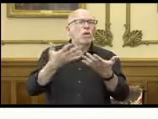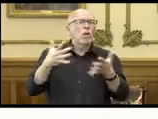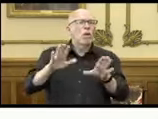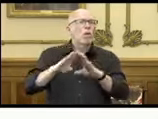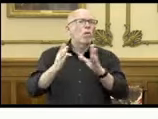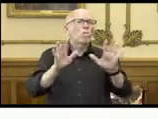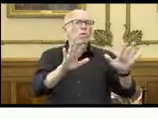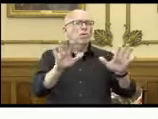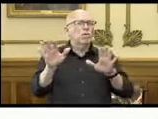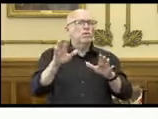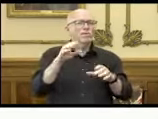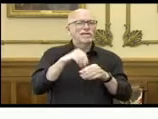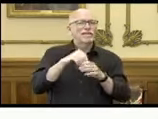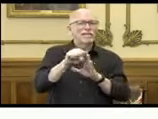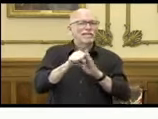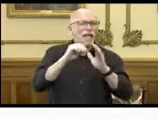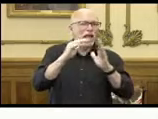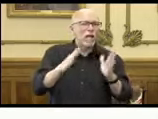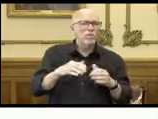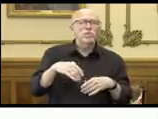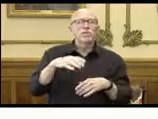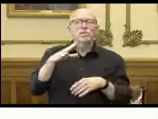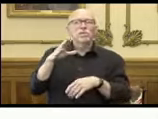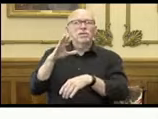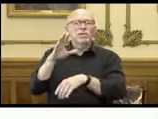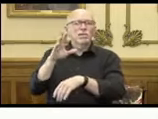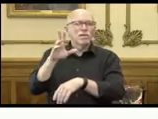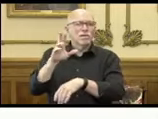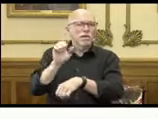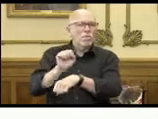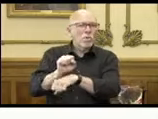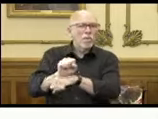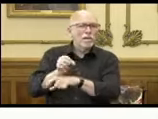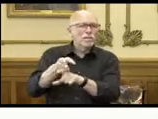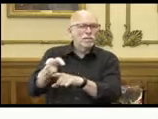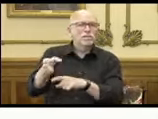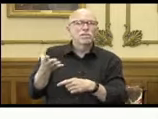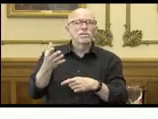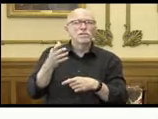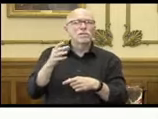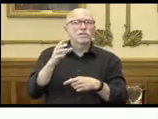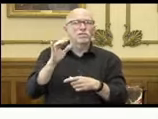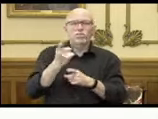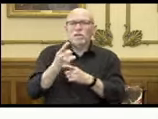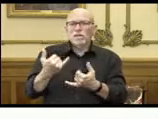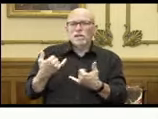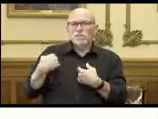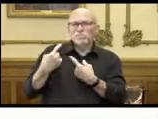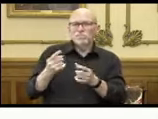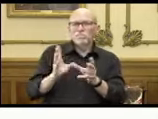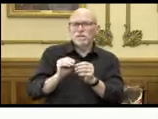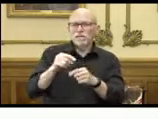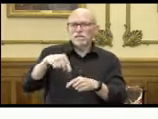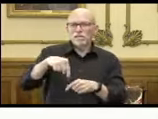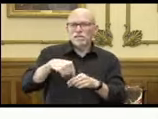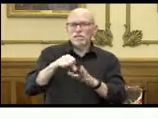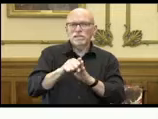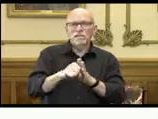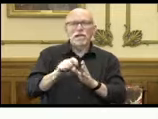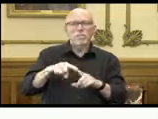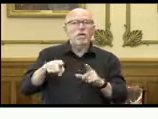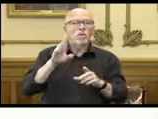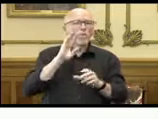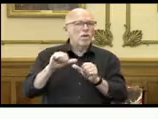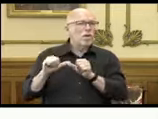inside the state house and the appointment only meetings that are occurring right now throughout the state, those will be